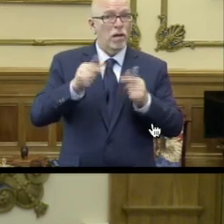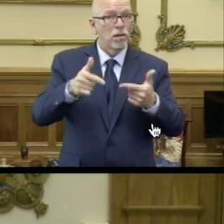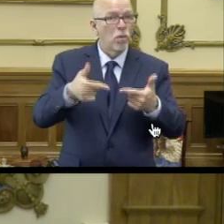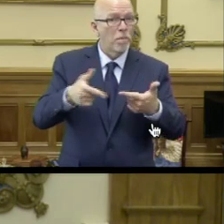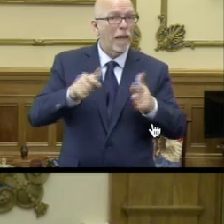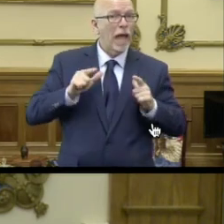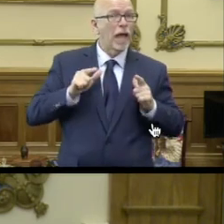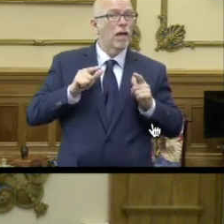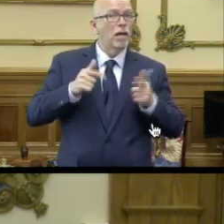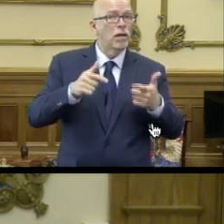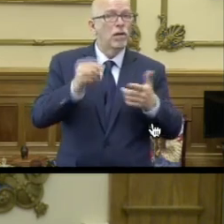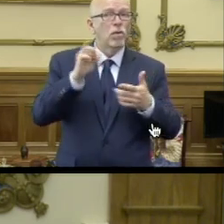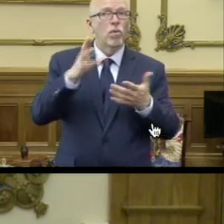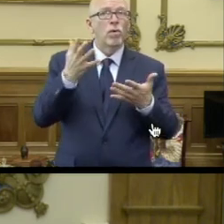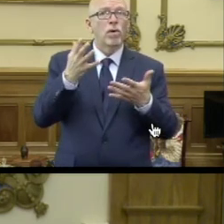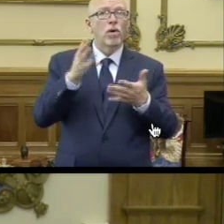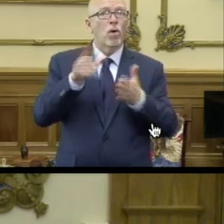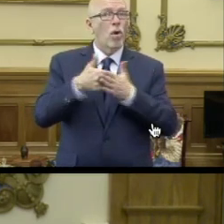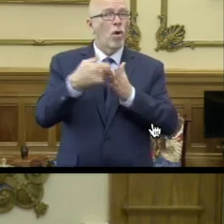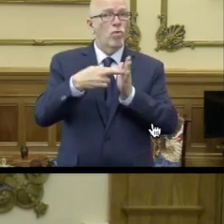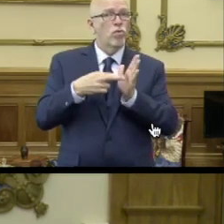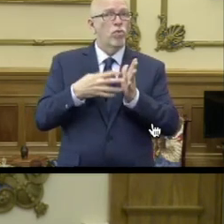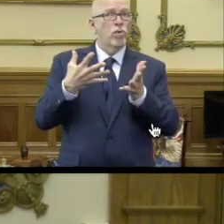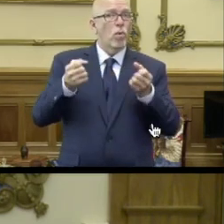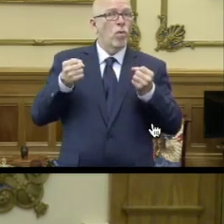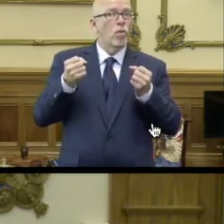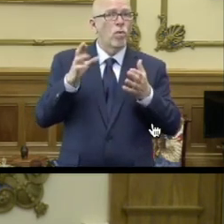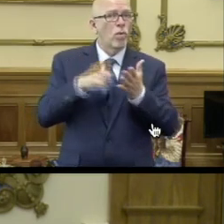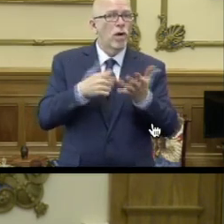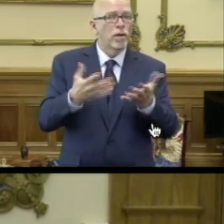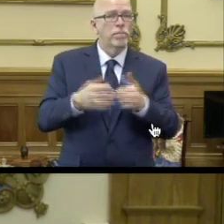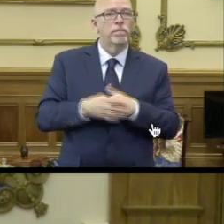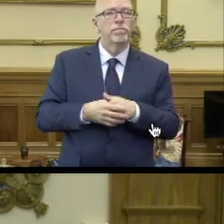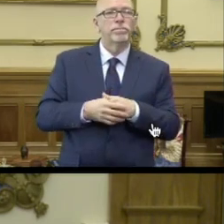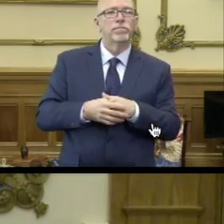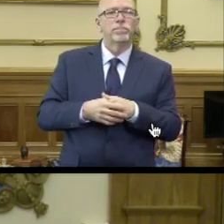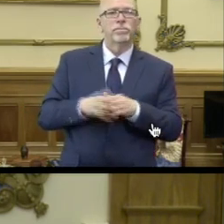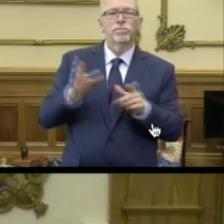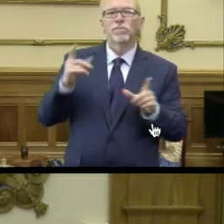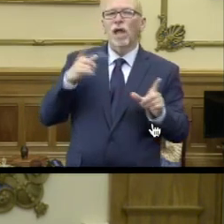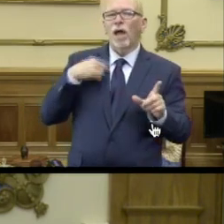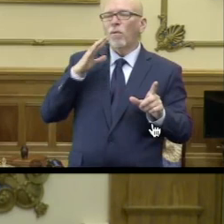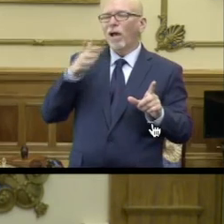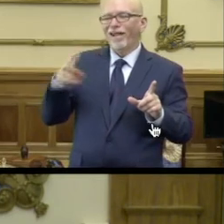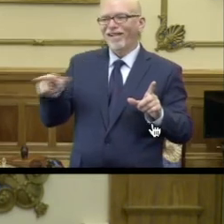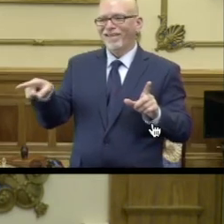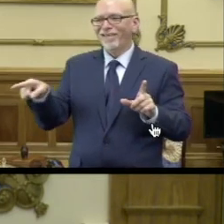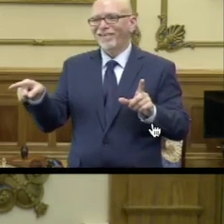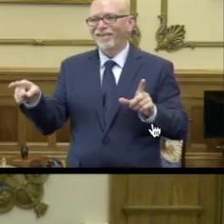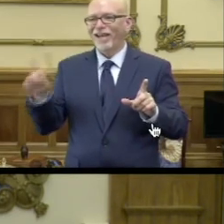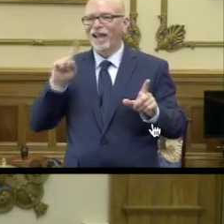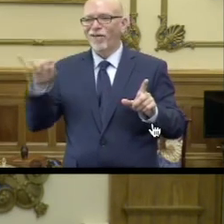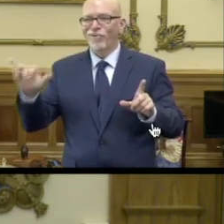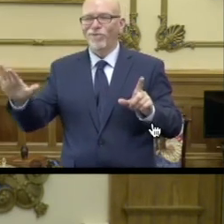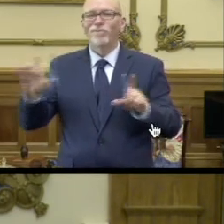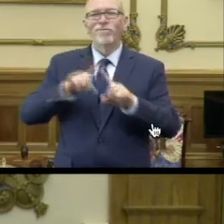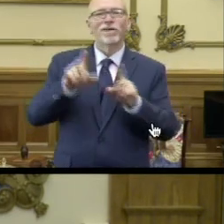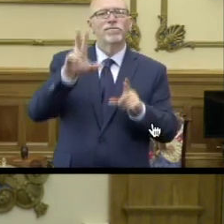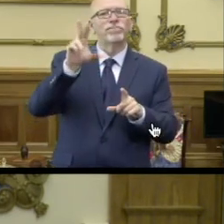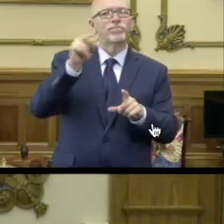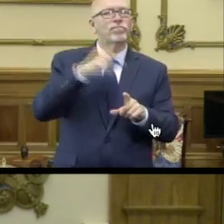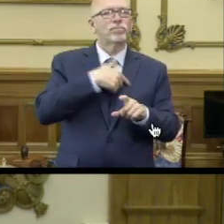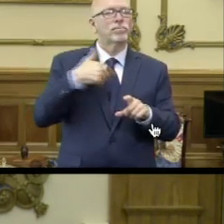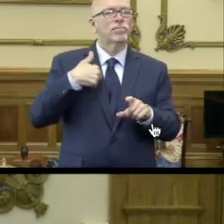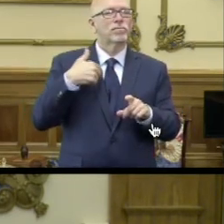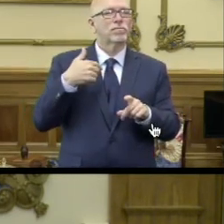does that mean all rules are off at that point? No. I'll let you weigh in on that. But, no, I mean,